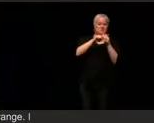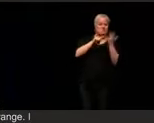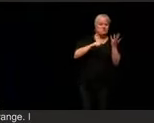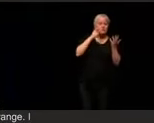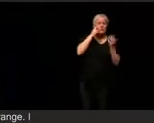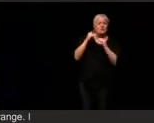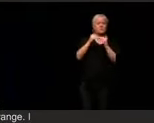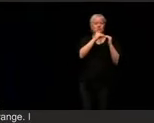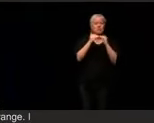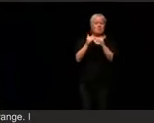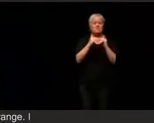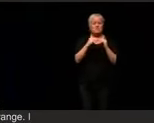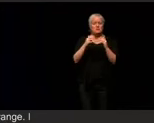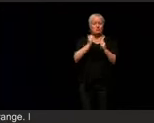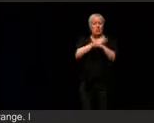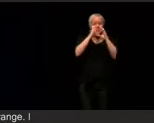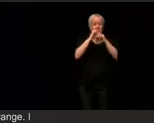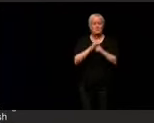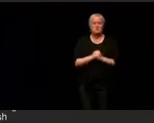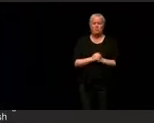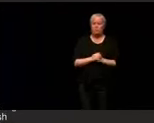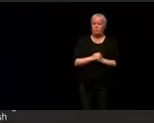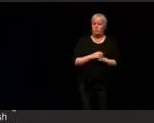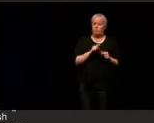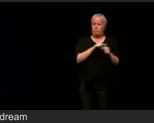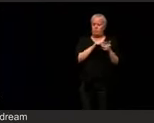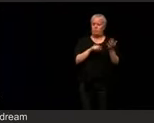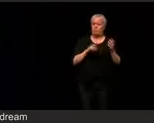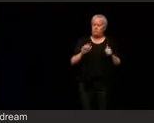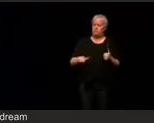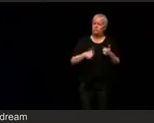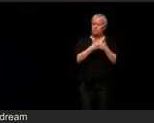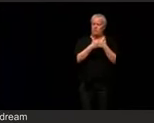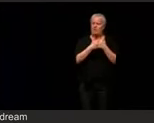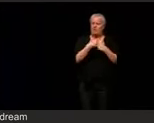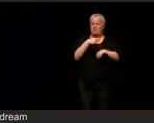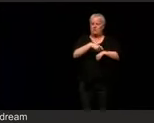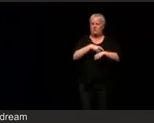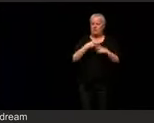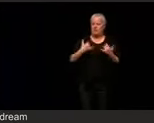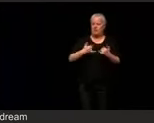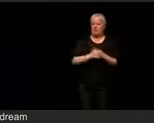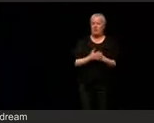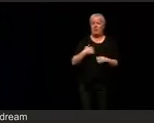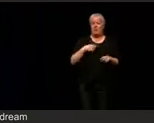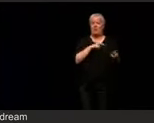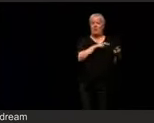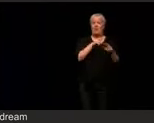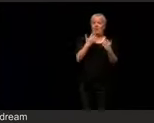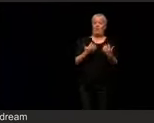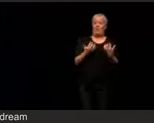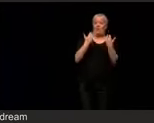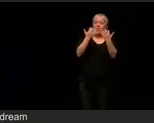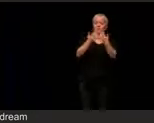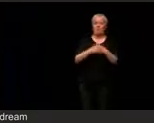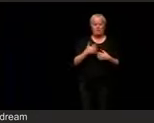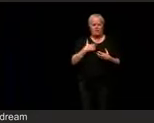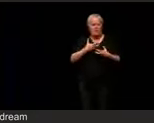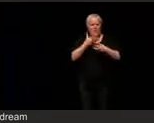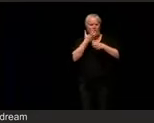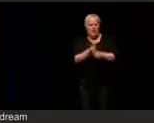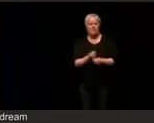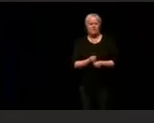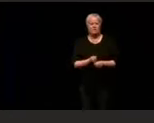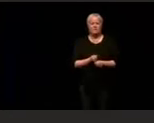times. But as I look out at this Assembly, I'm confident that led by the Democratic Party, we'll